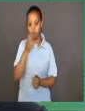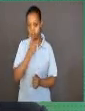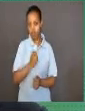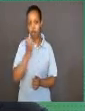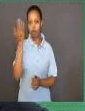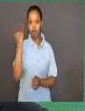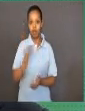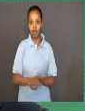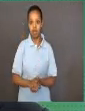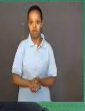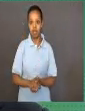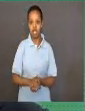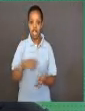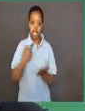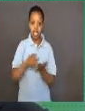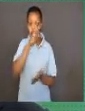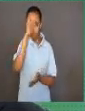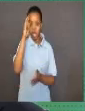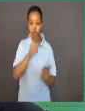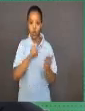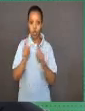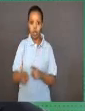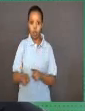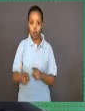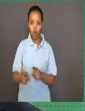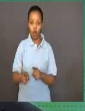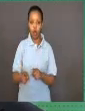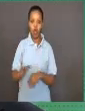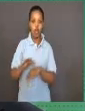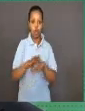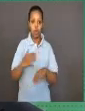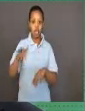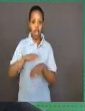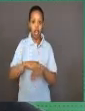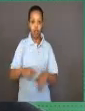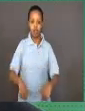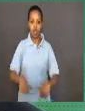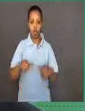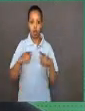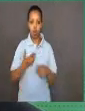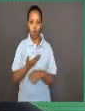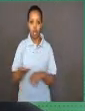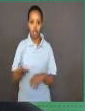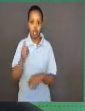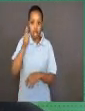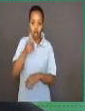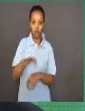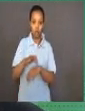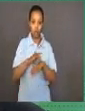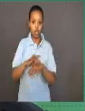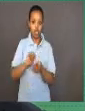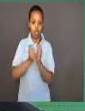They reasoned that if life on an unchanging earth was found,